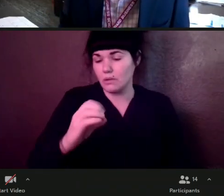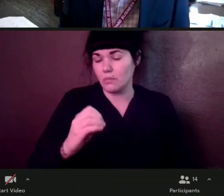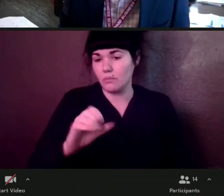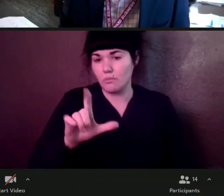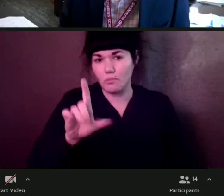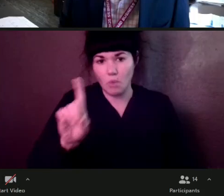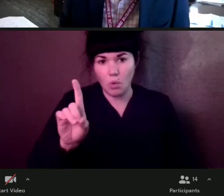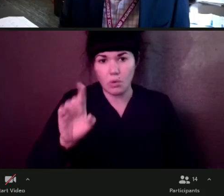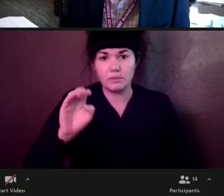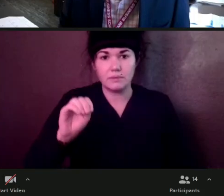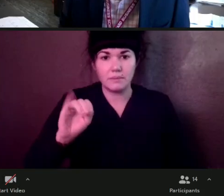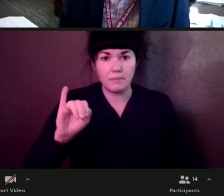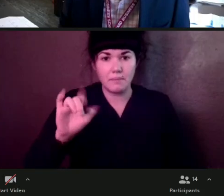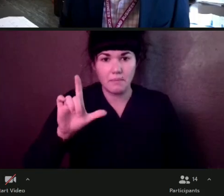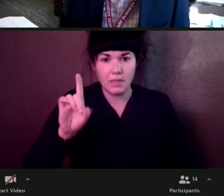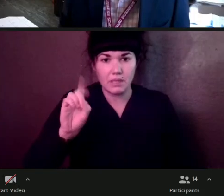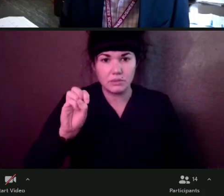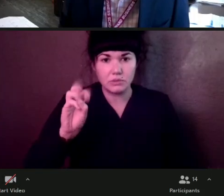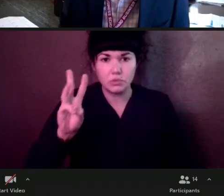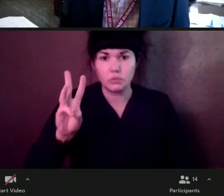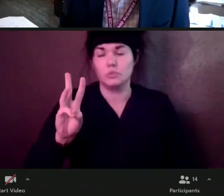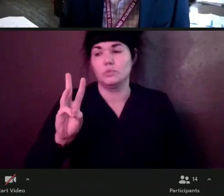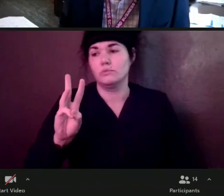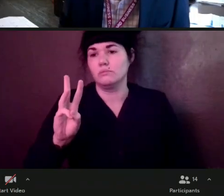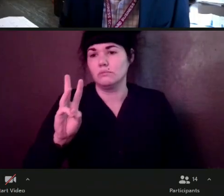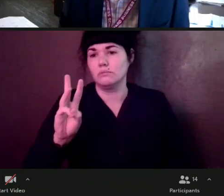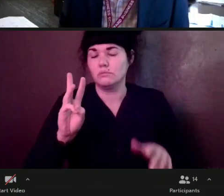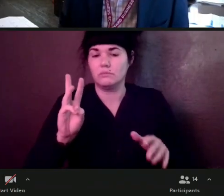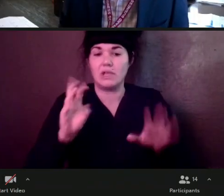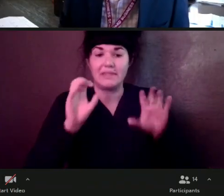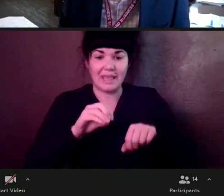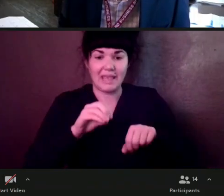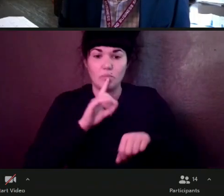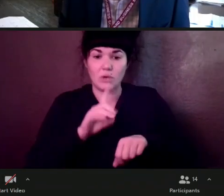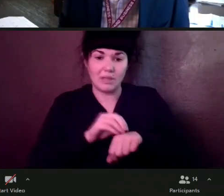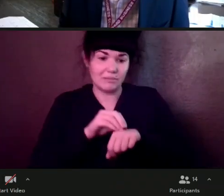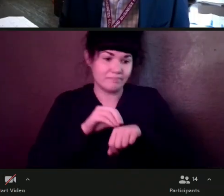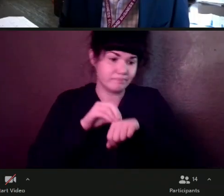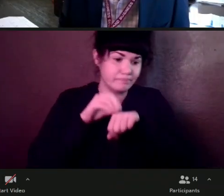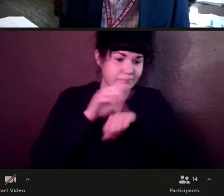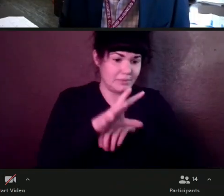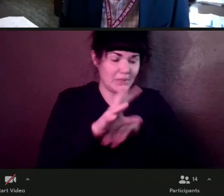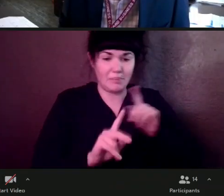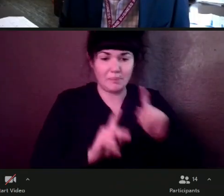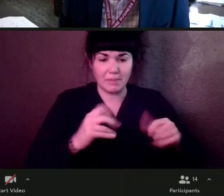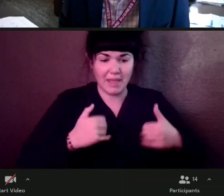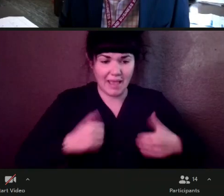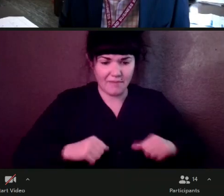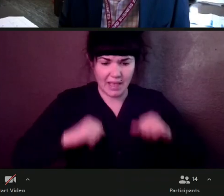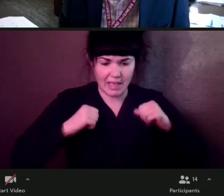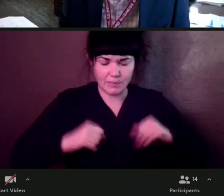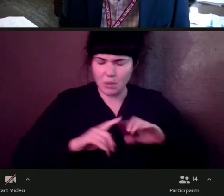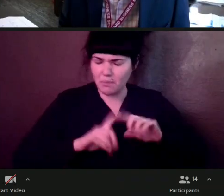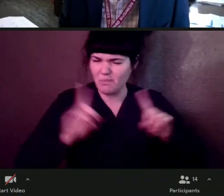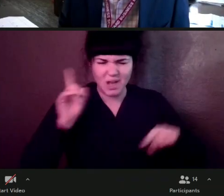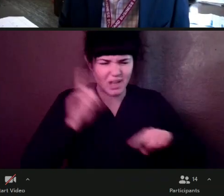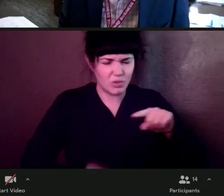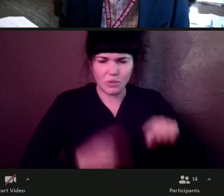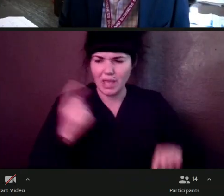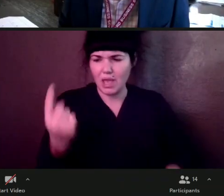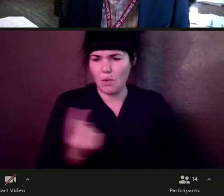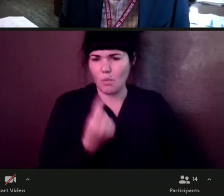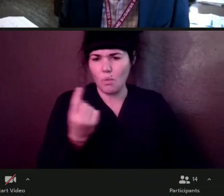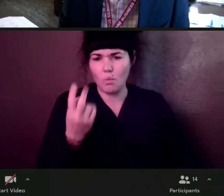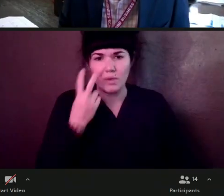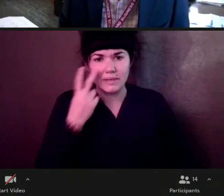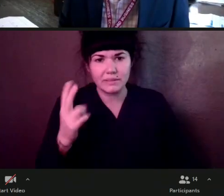asthmatics, um, because you can't always see the spores. And I don't think a lot of people know that even though it was in